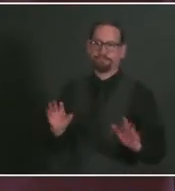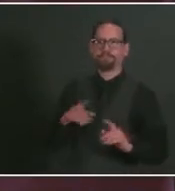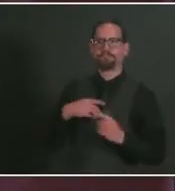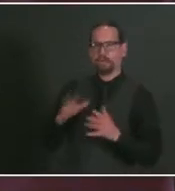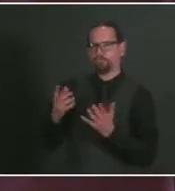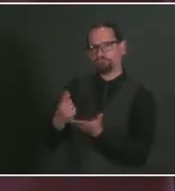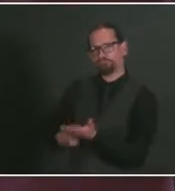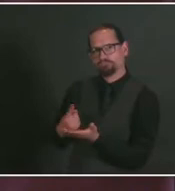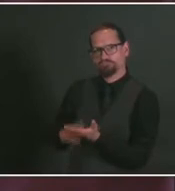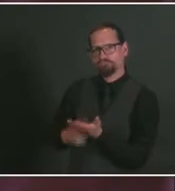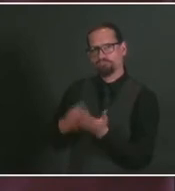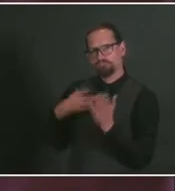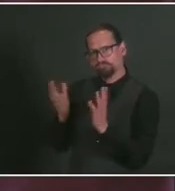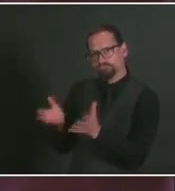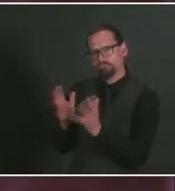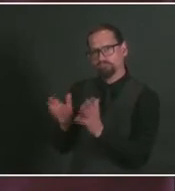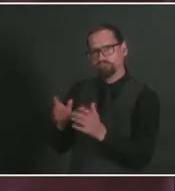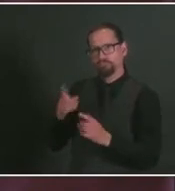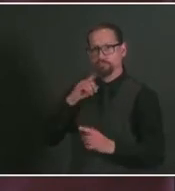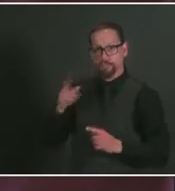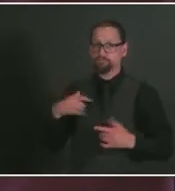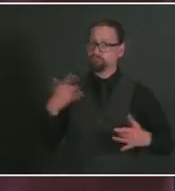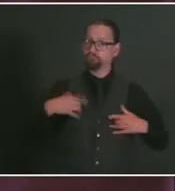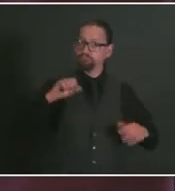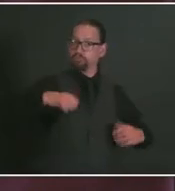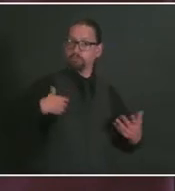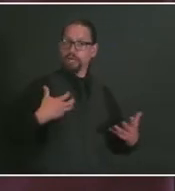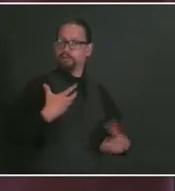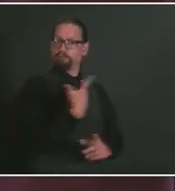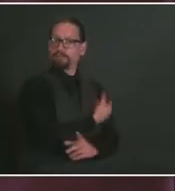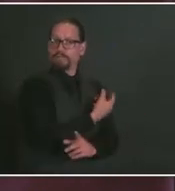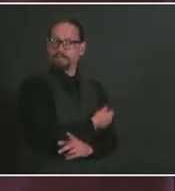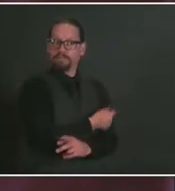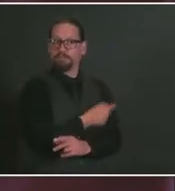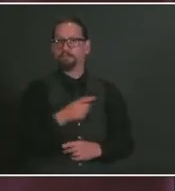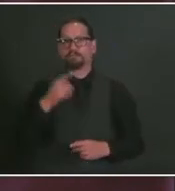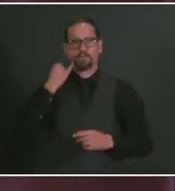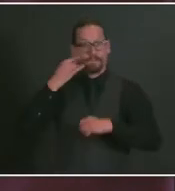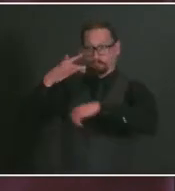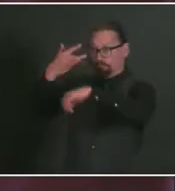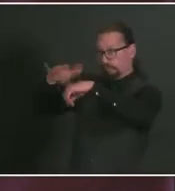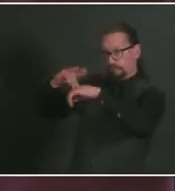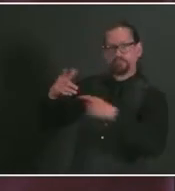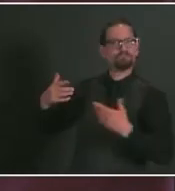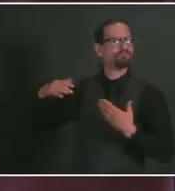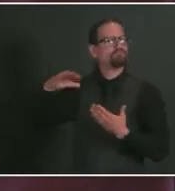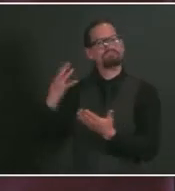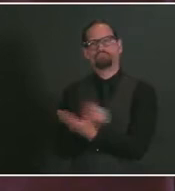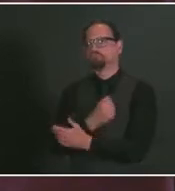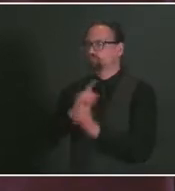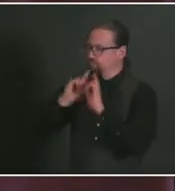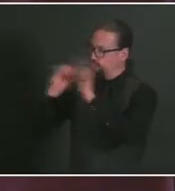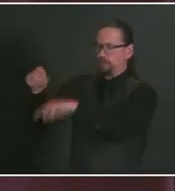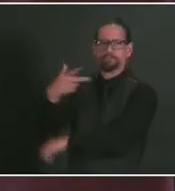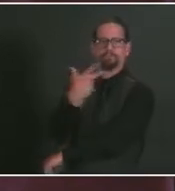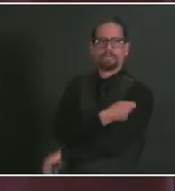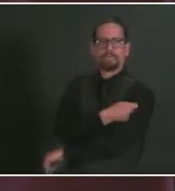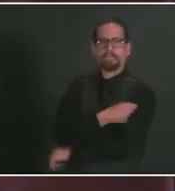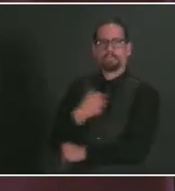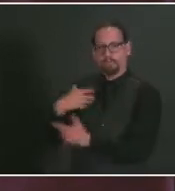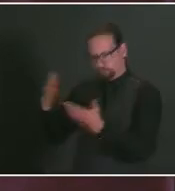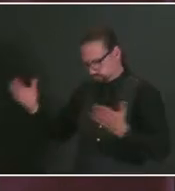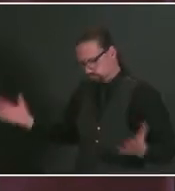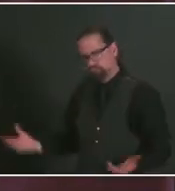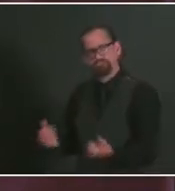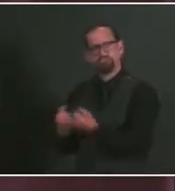the time rises. So, again, we have reasons to be optimistic here in the state of Rhode Island. But that optimism also